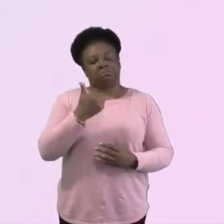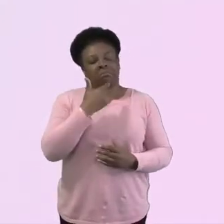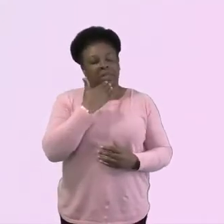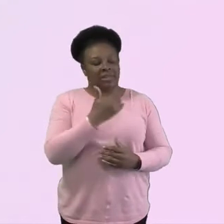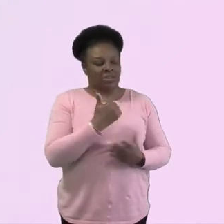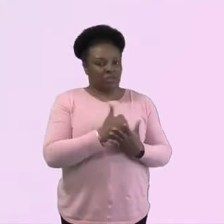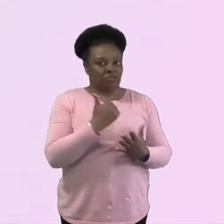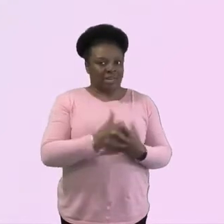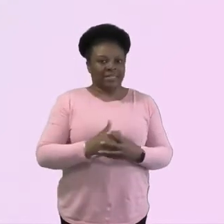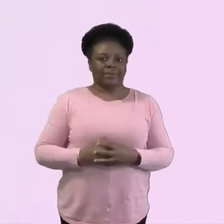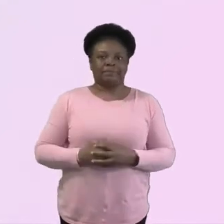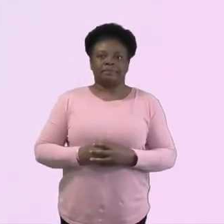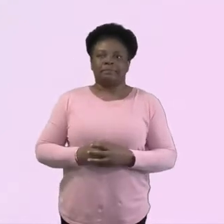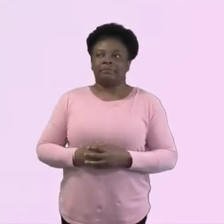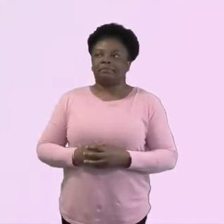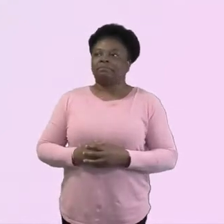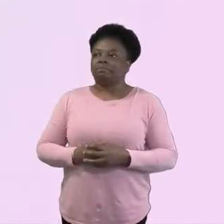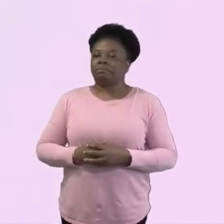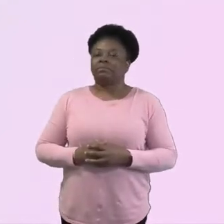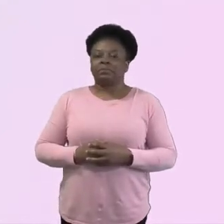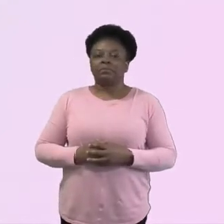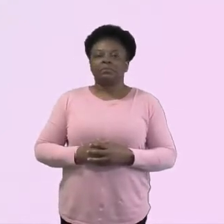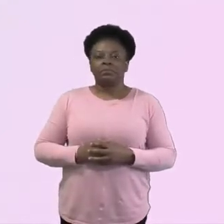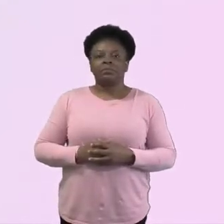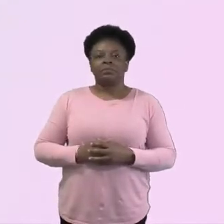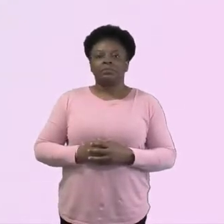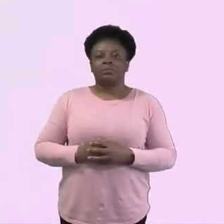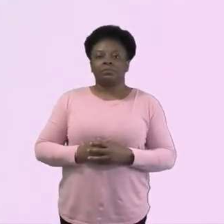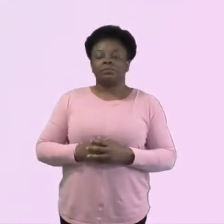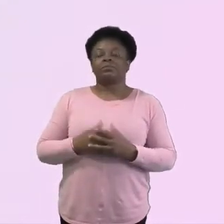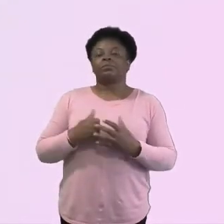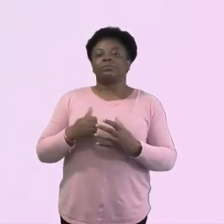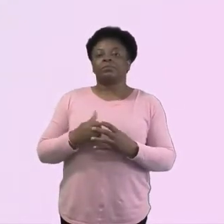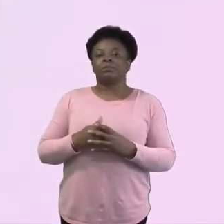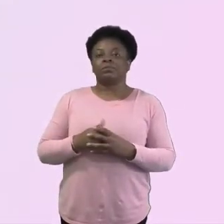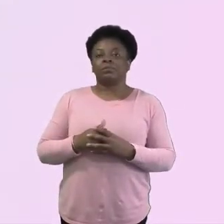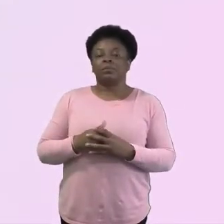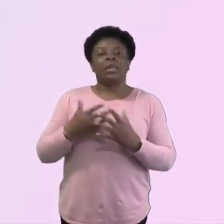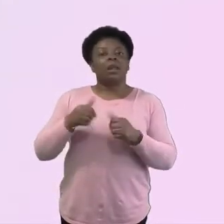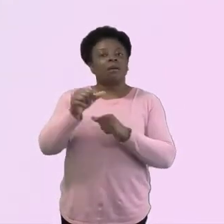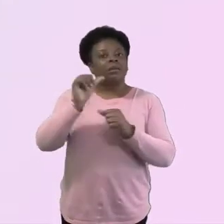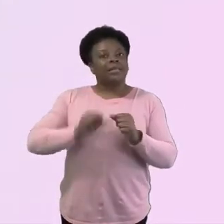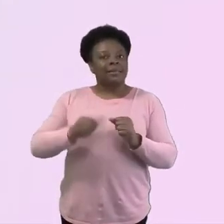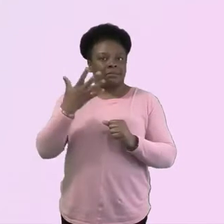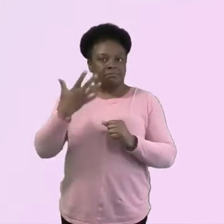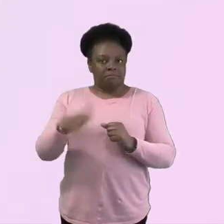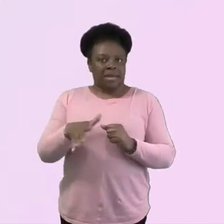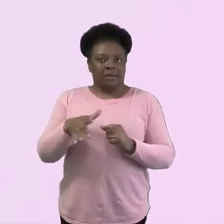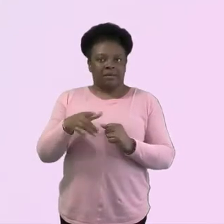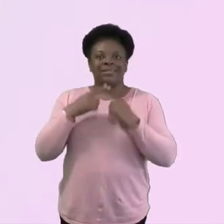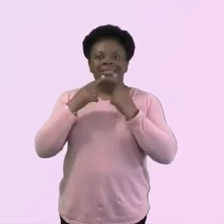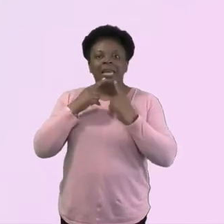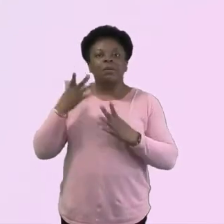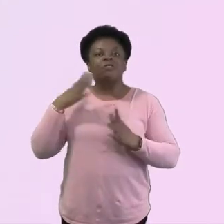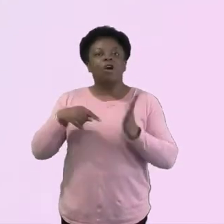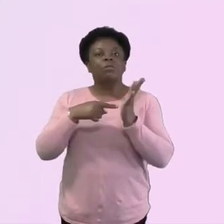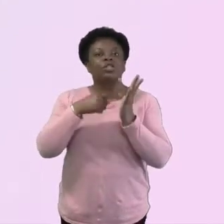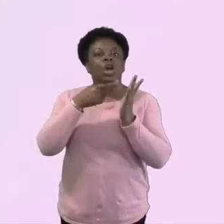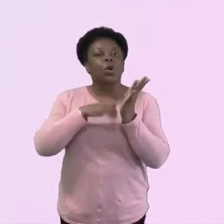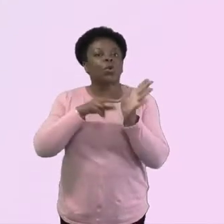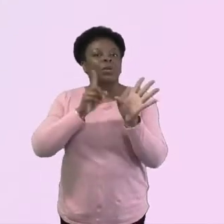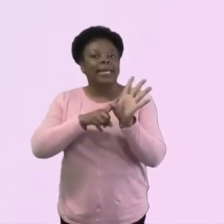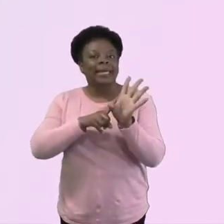OK, and then you have a question or statement from Tony. For many of our smaller churches,